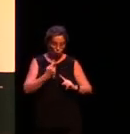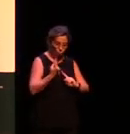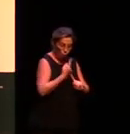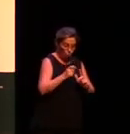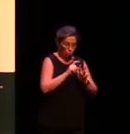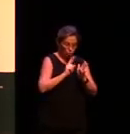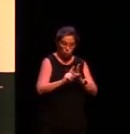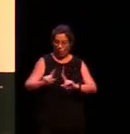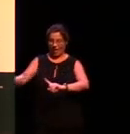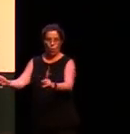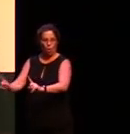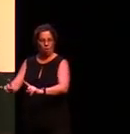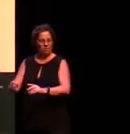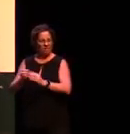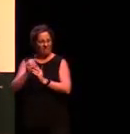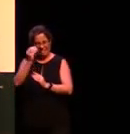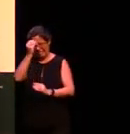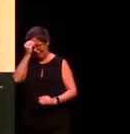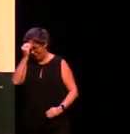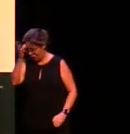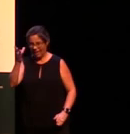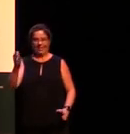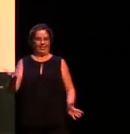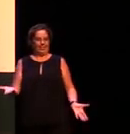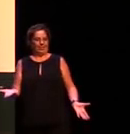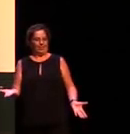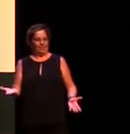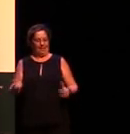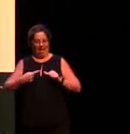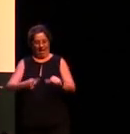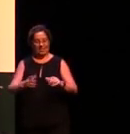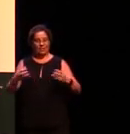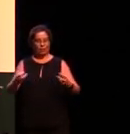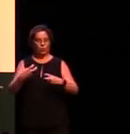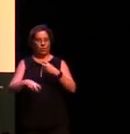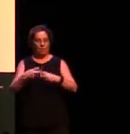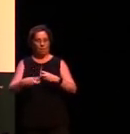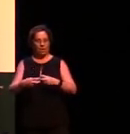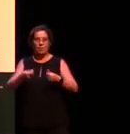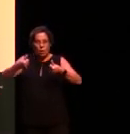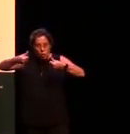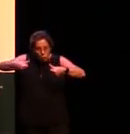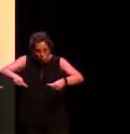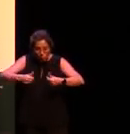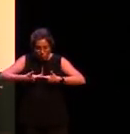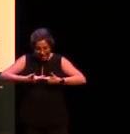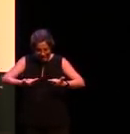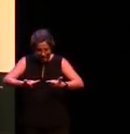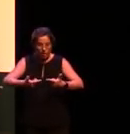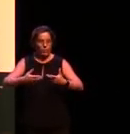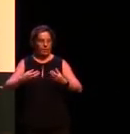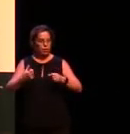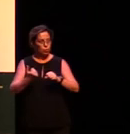so that is a genius solution to this problem right you just take the resources that the language already has